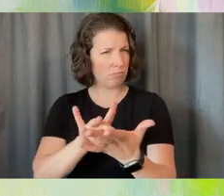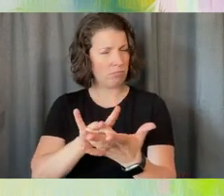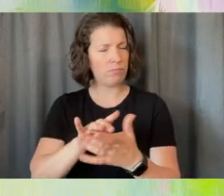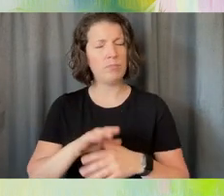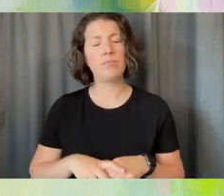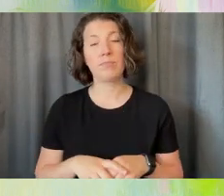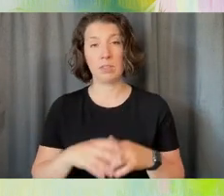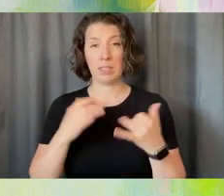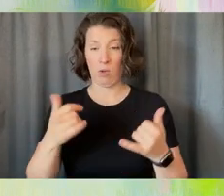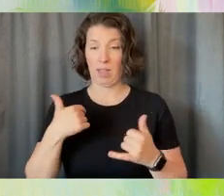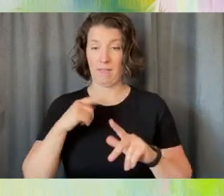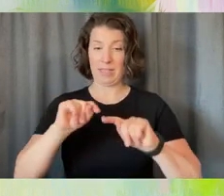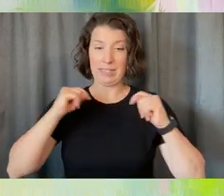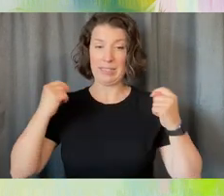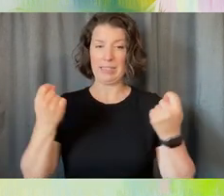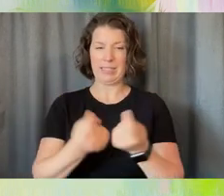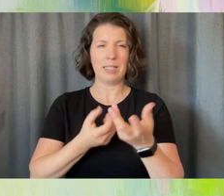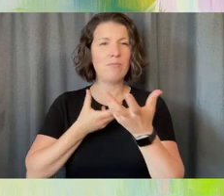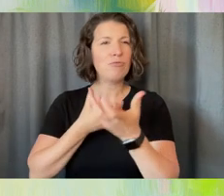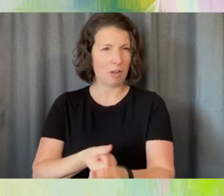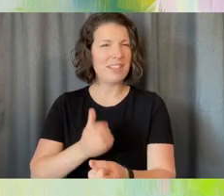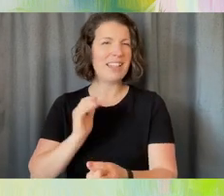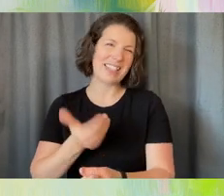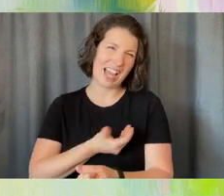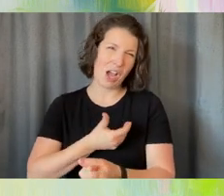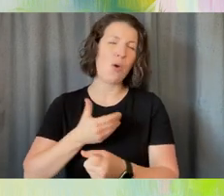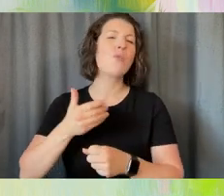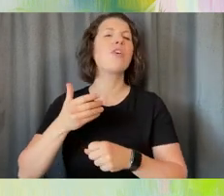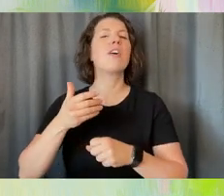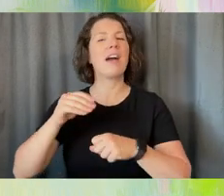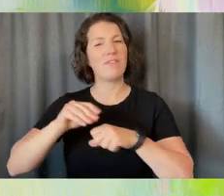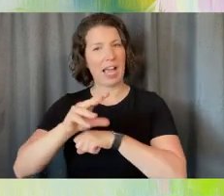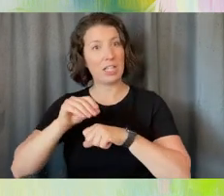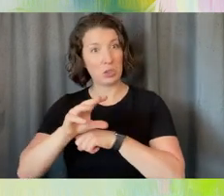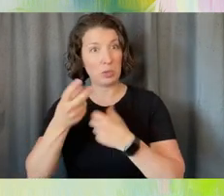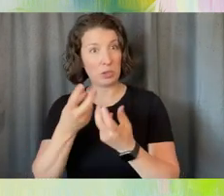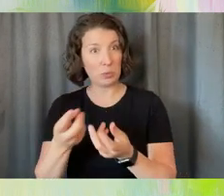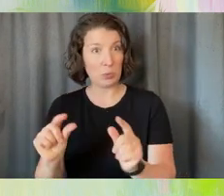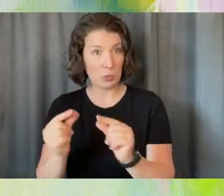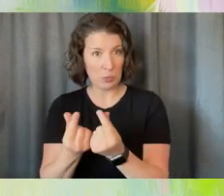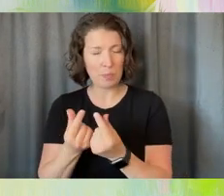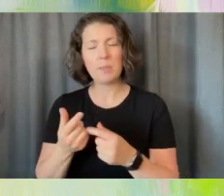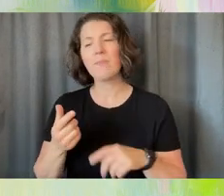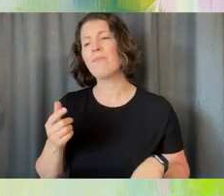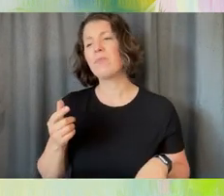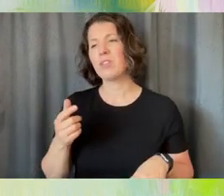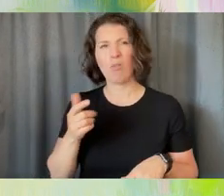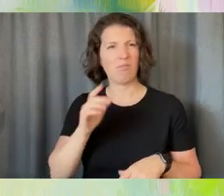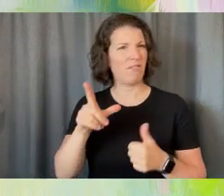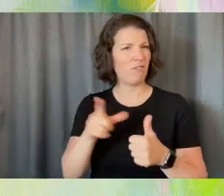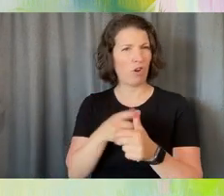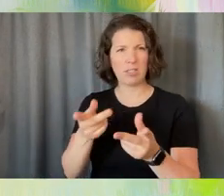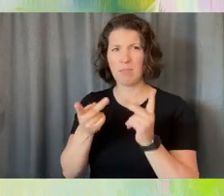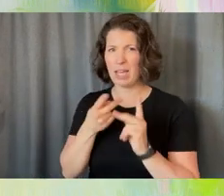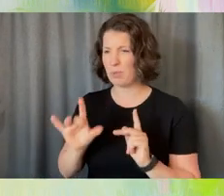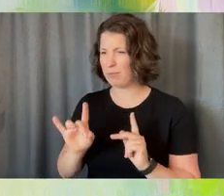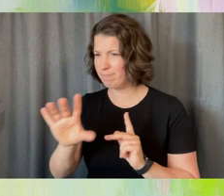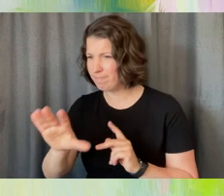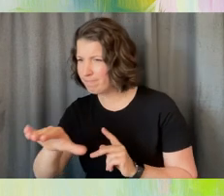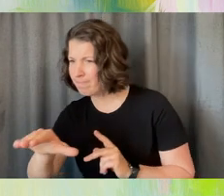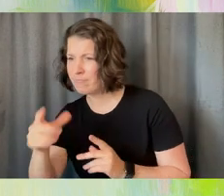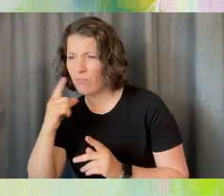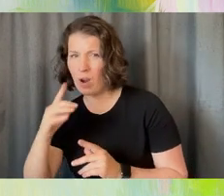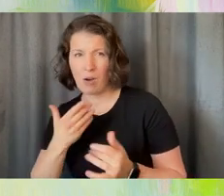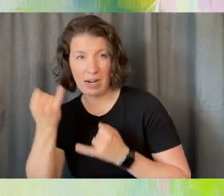Trust, which is our advisory group, and they are always the first stop then for any of our first ideas. And so that's about